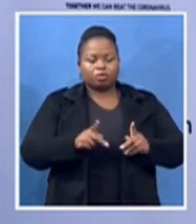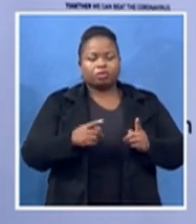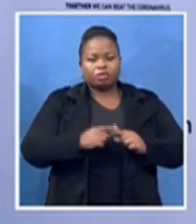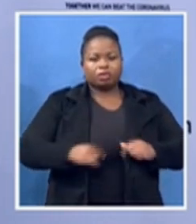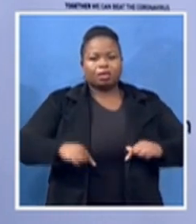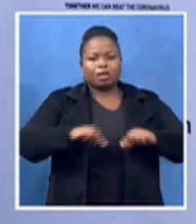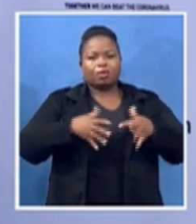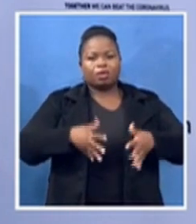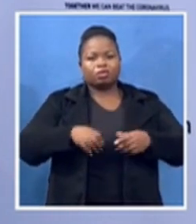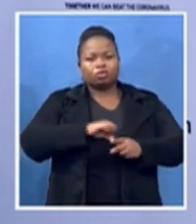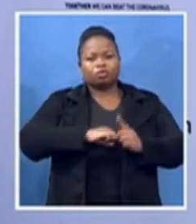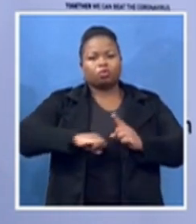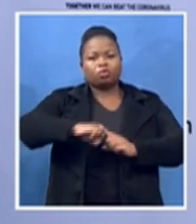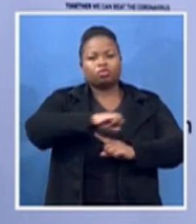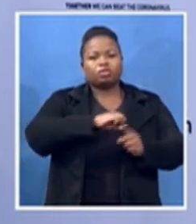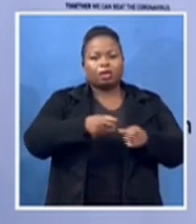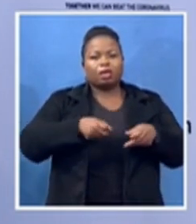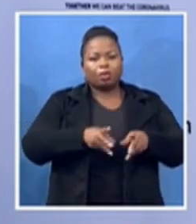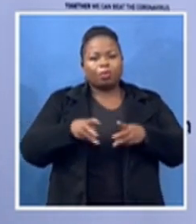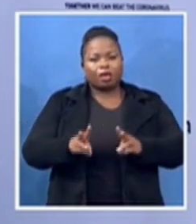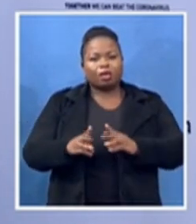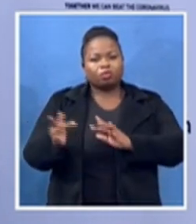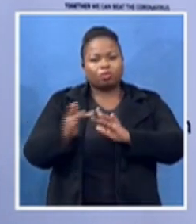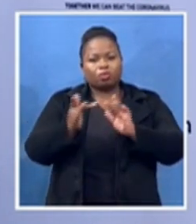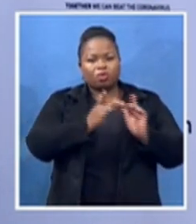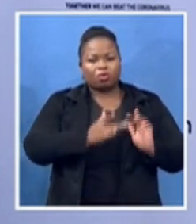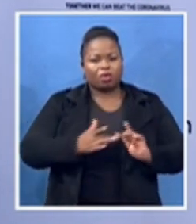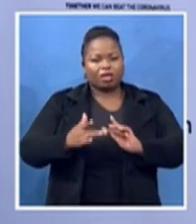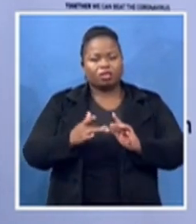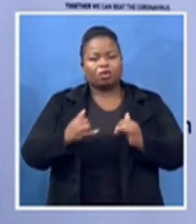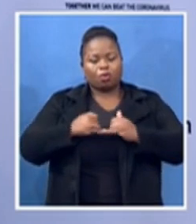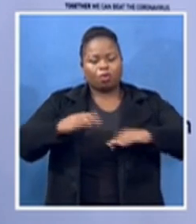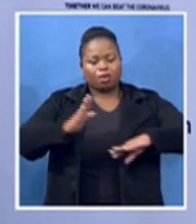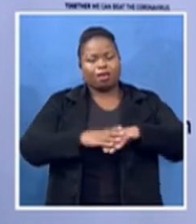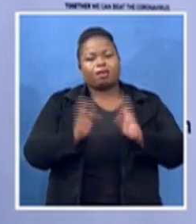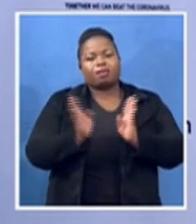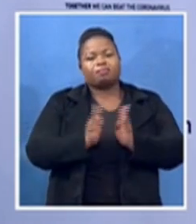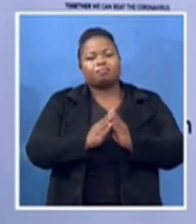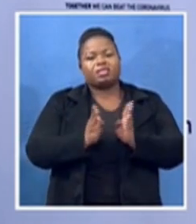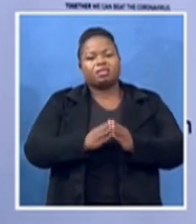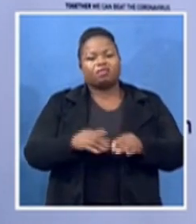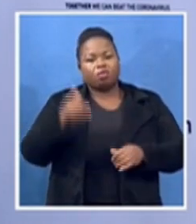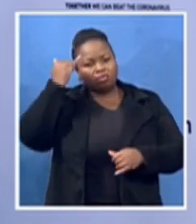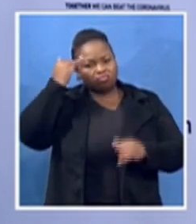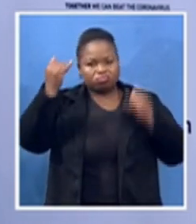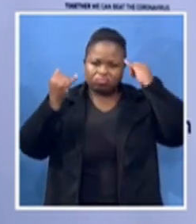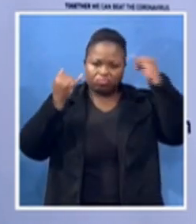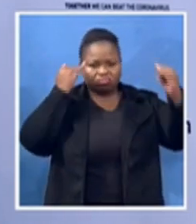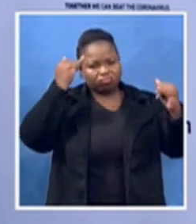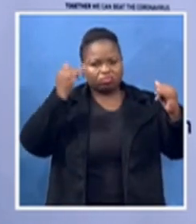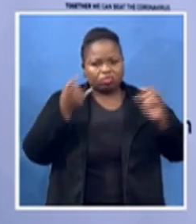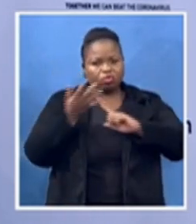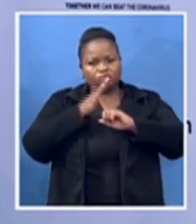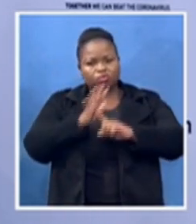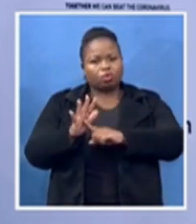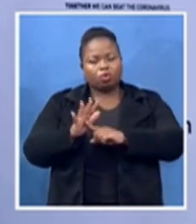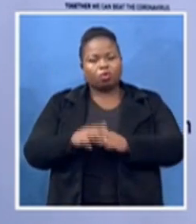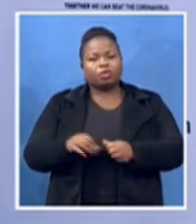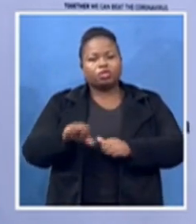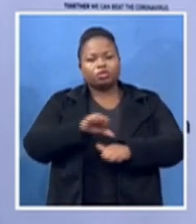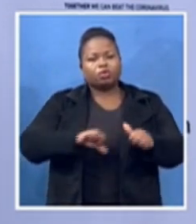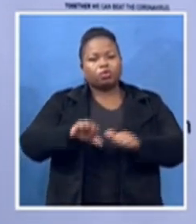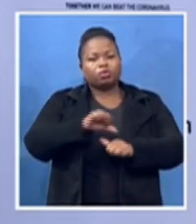it's an online meeting of minds and conversations to highlight our social economic relatives as south africans